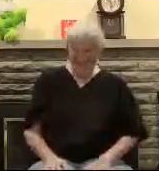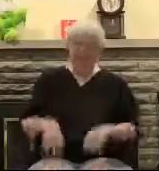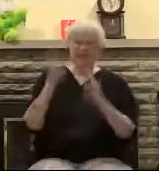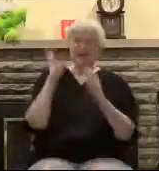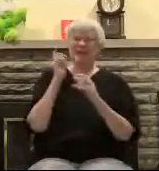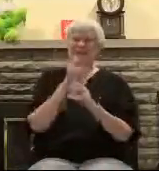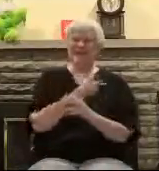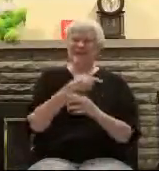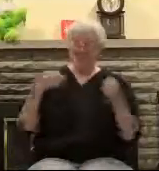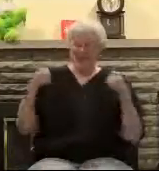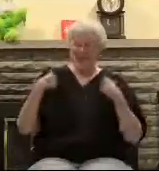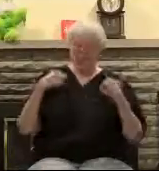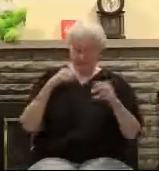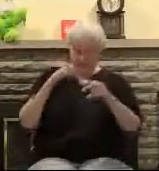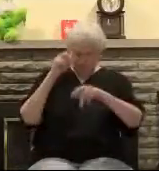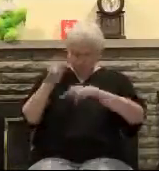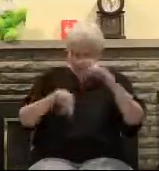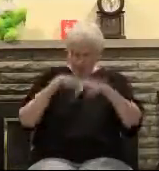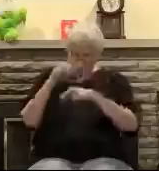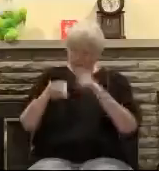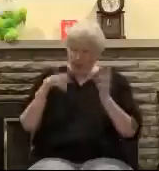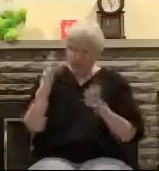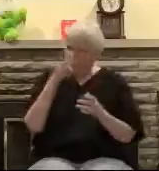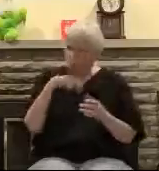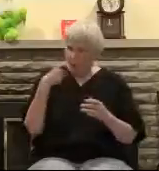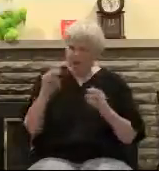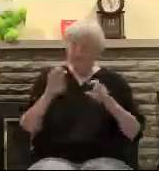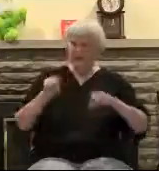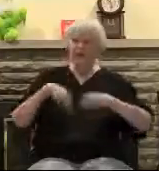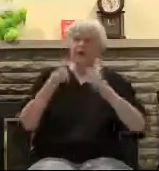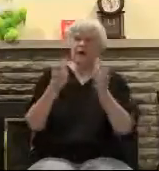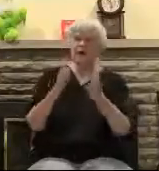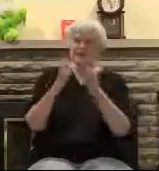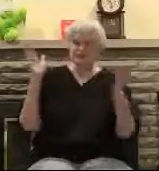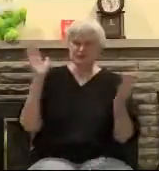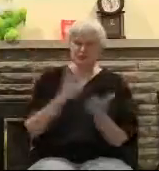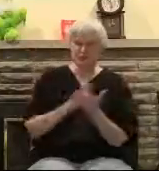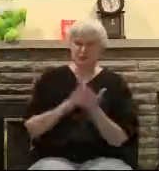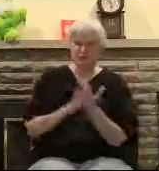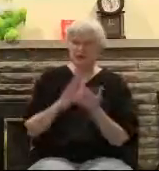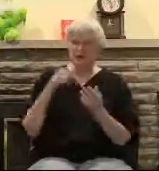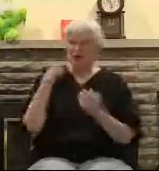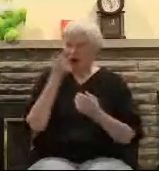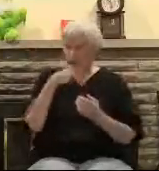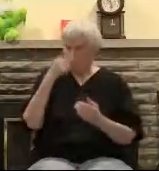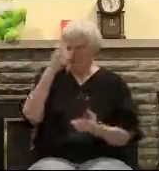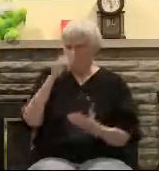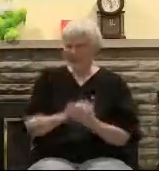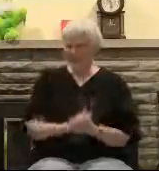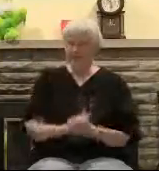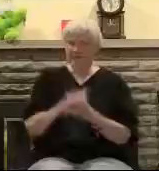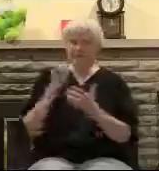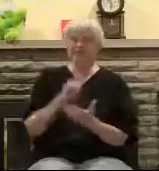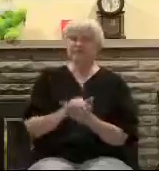everybody that you can't really trust the Bible. They're doing that because they have a vested interest in teaching that. They